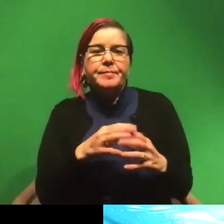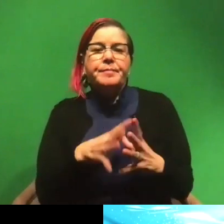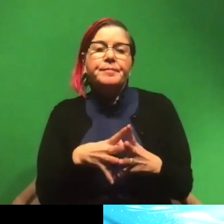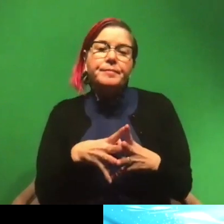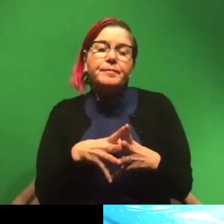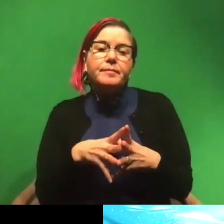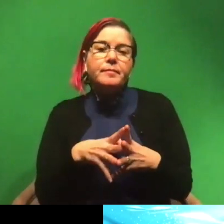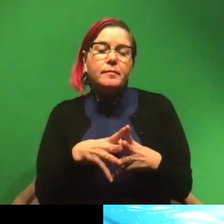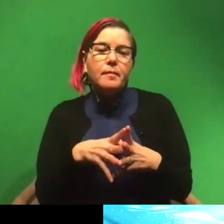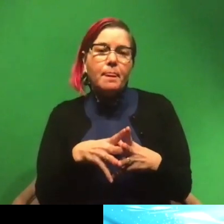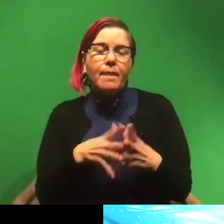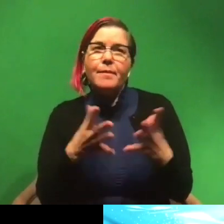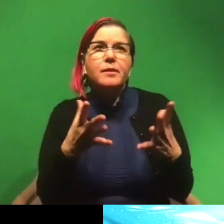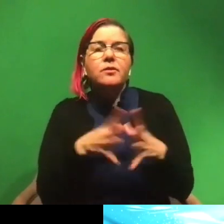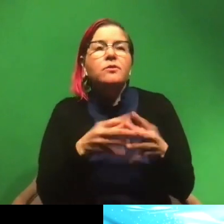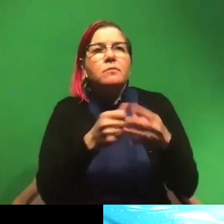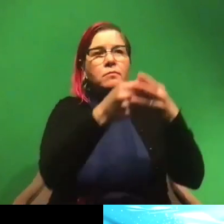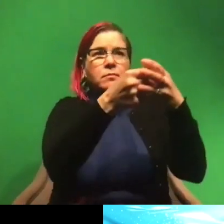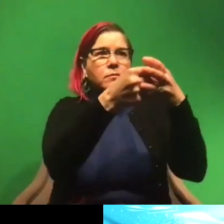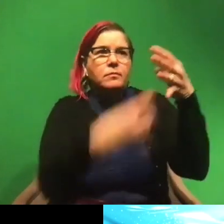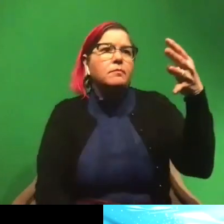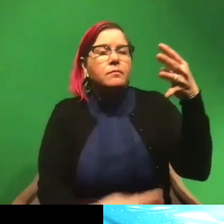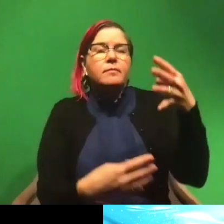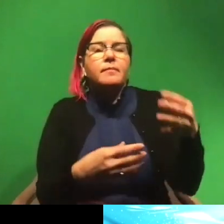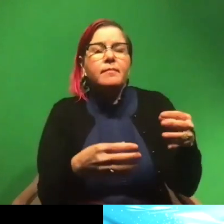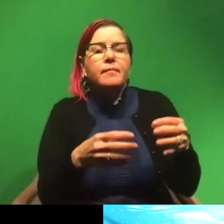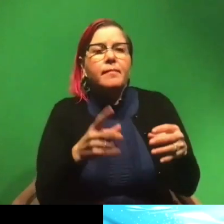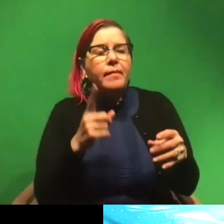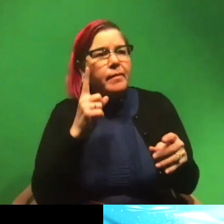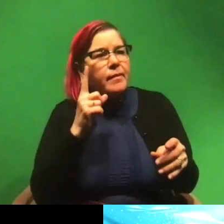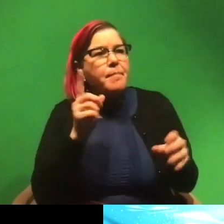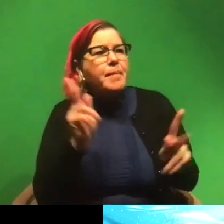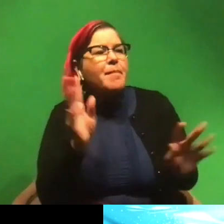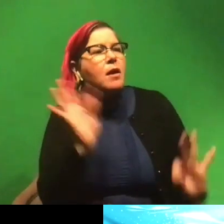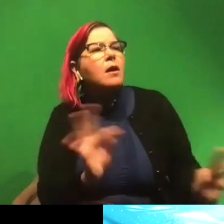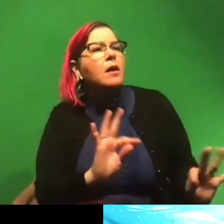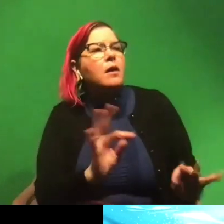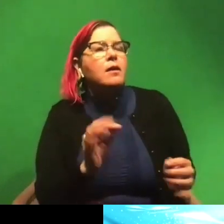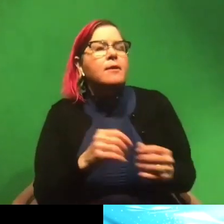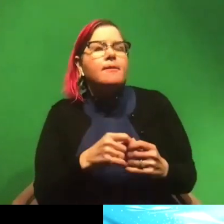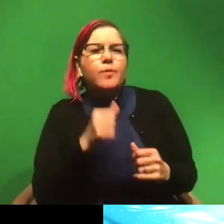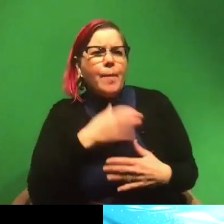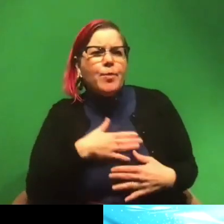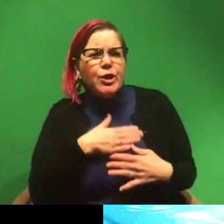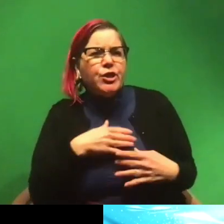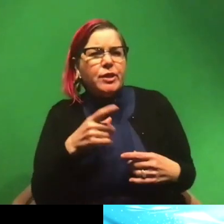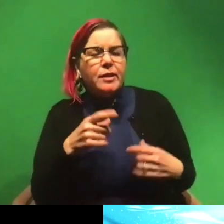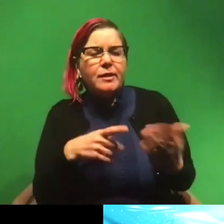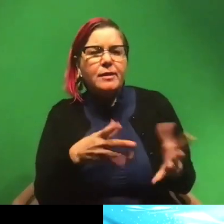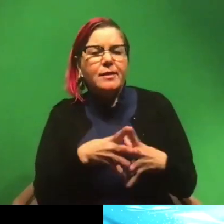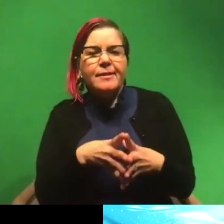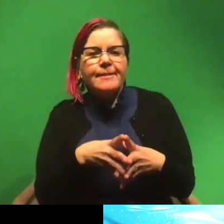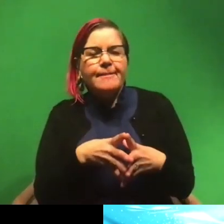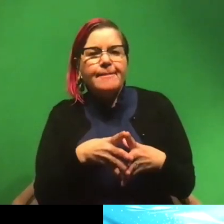and then, I mean, there's just so many things that I think are underappreciated and we just take it for granted. And